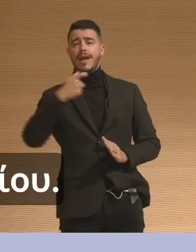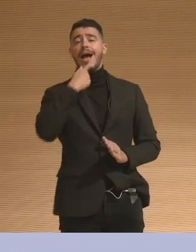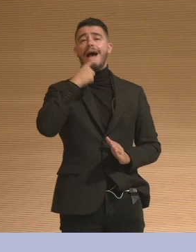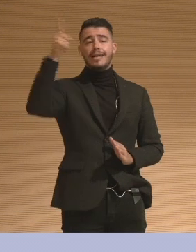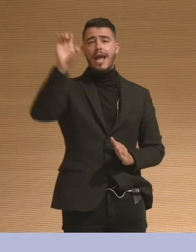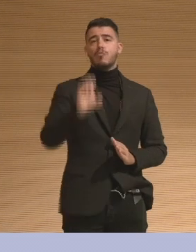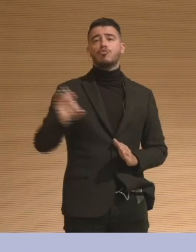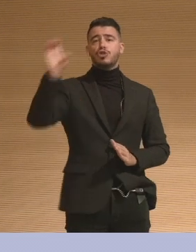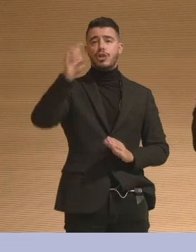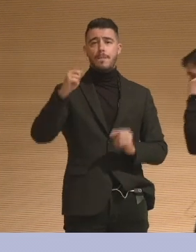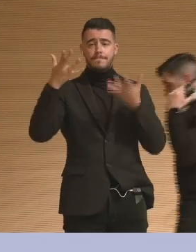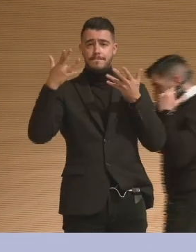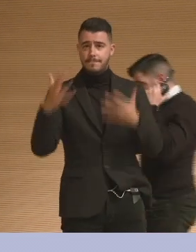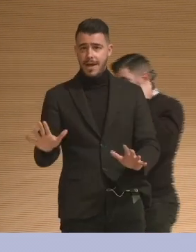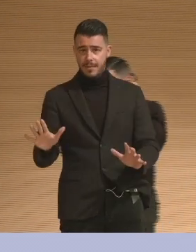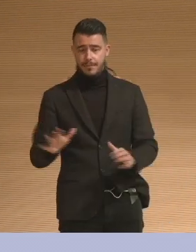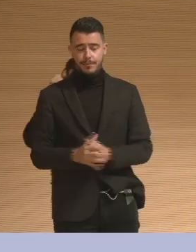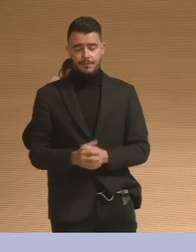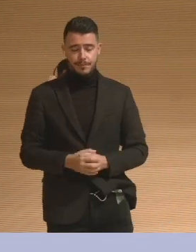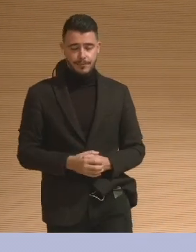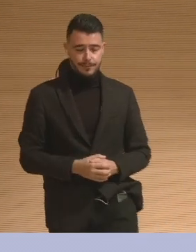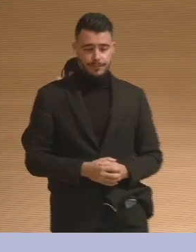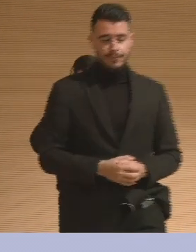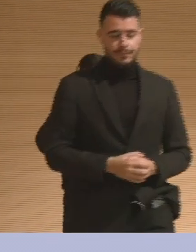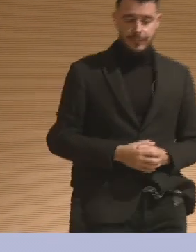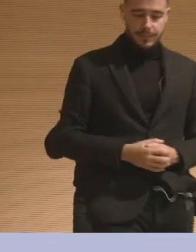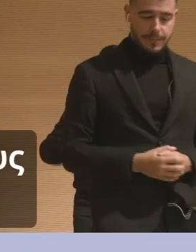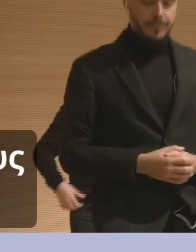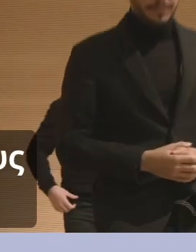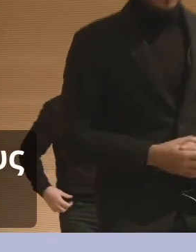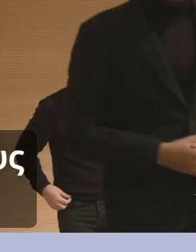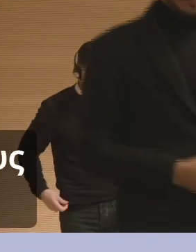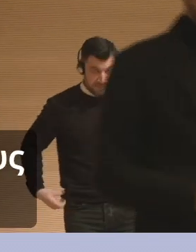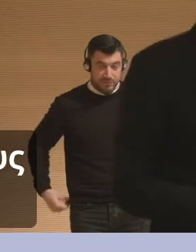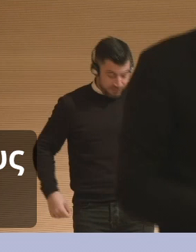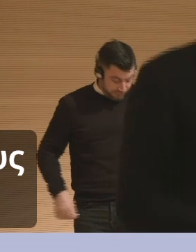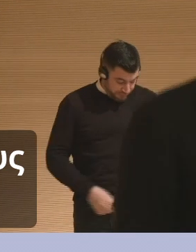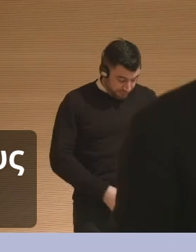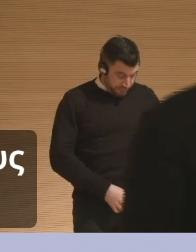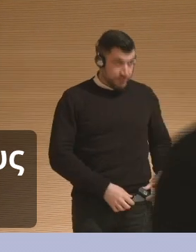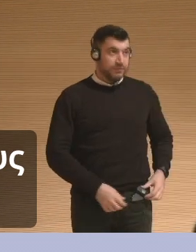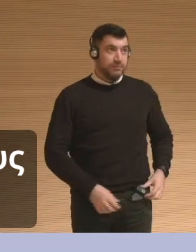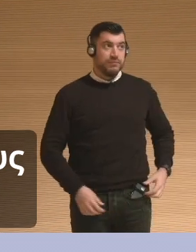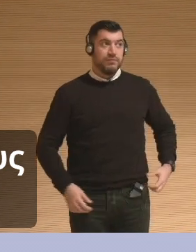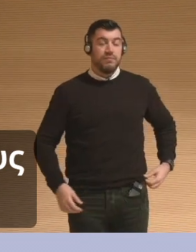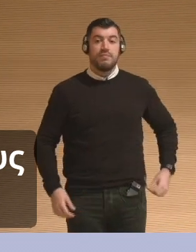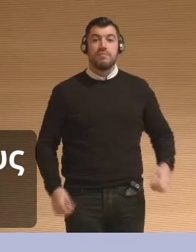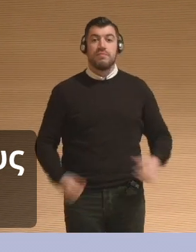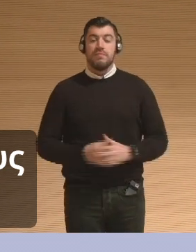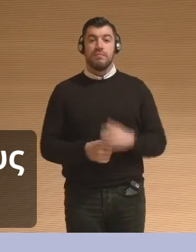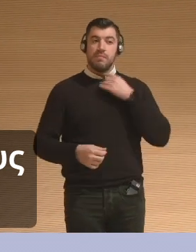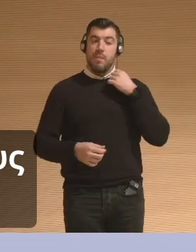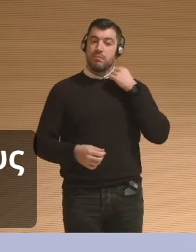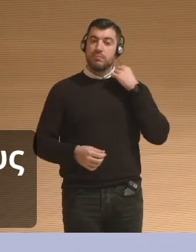mission and the galleries are a little bit different. I interviewed staff and volunteers,